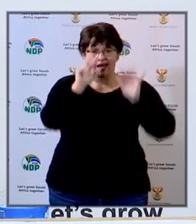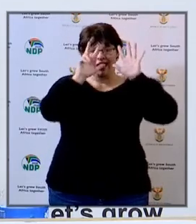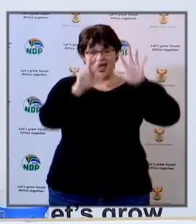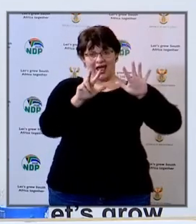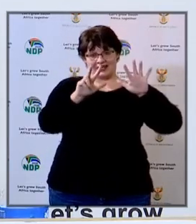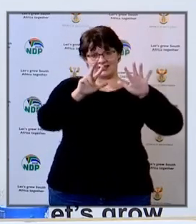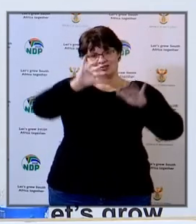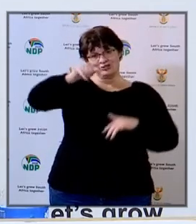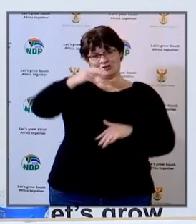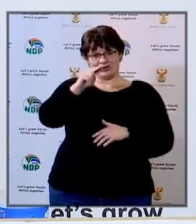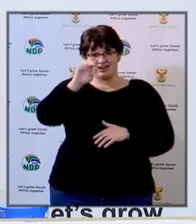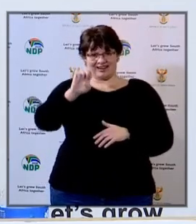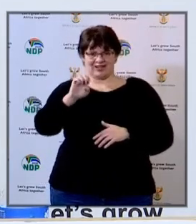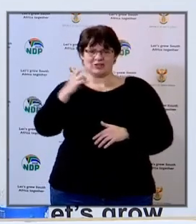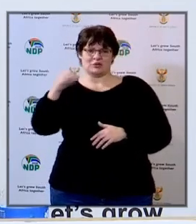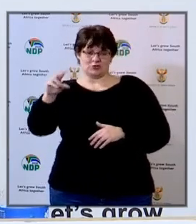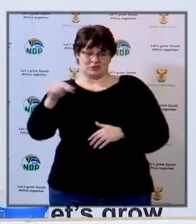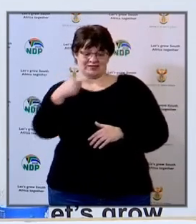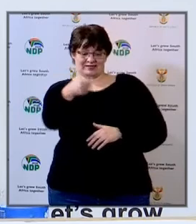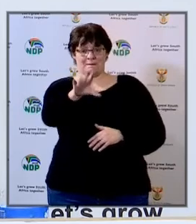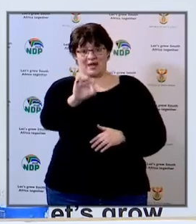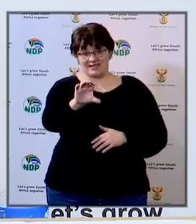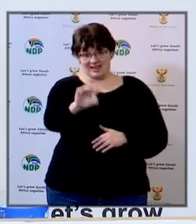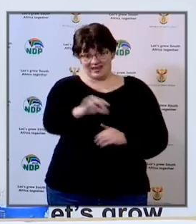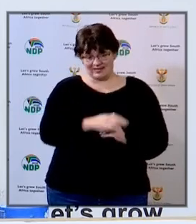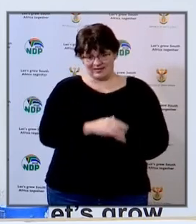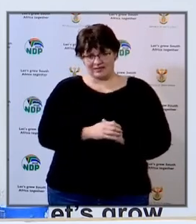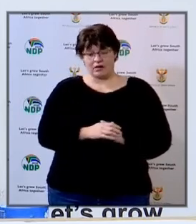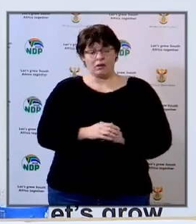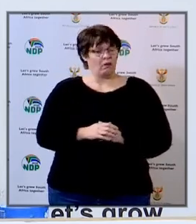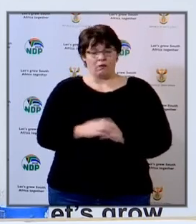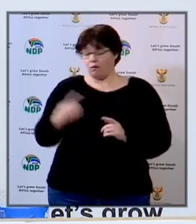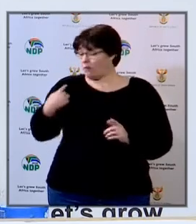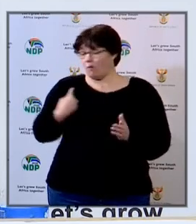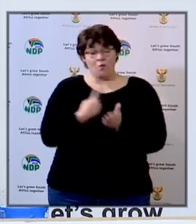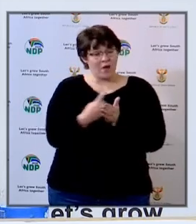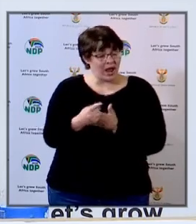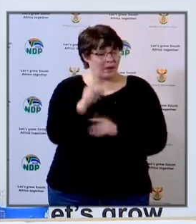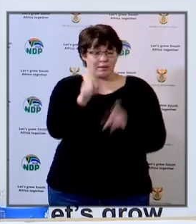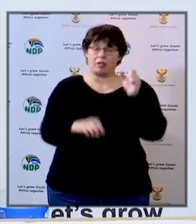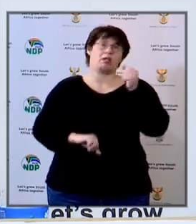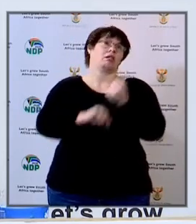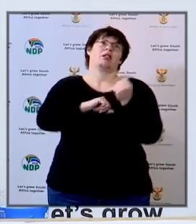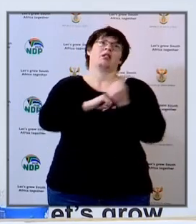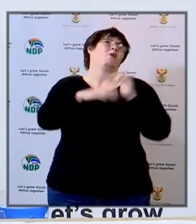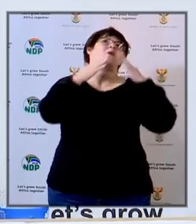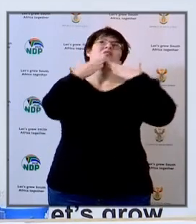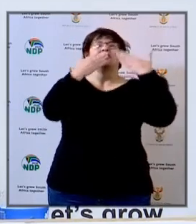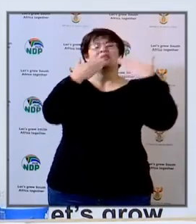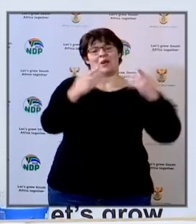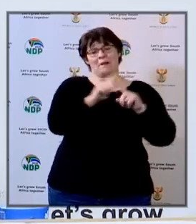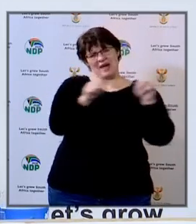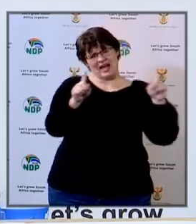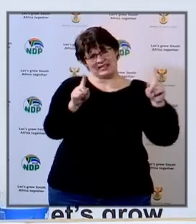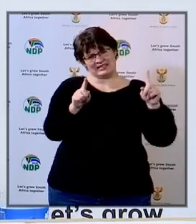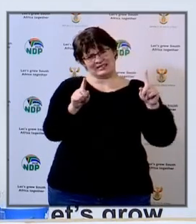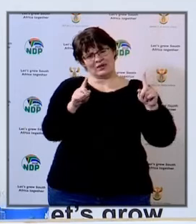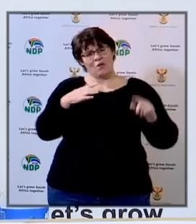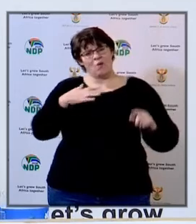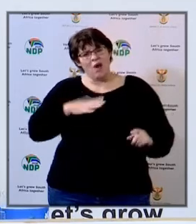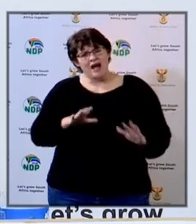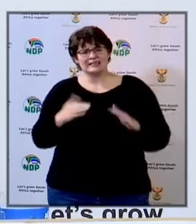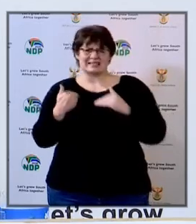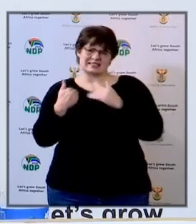And yeah, so we are saying with all respect, because people have really been around helping us the whole week, but we just don't think it helps us to